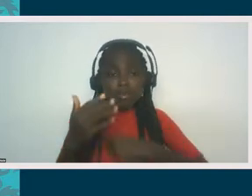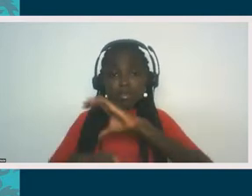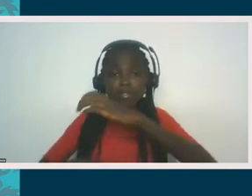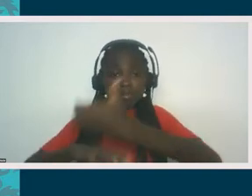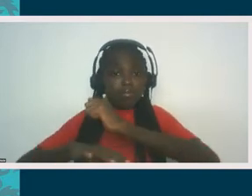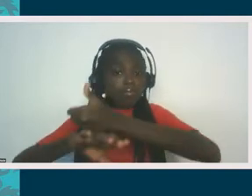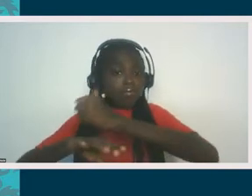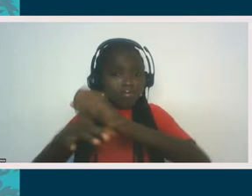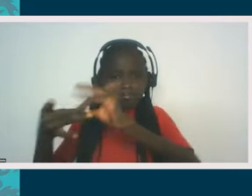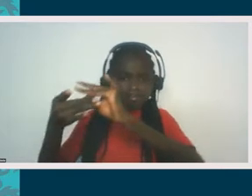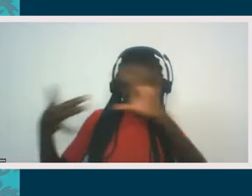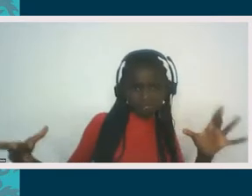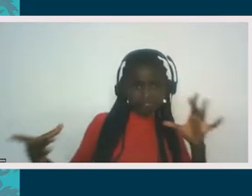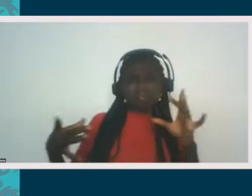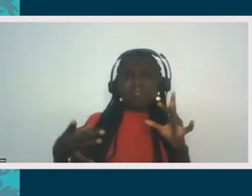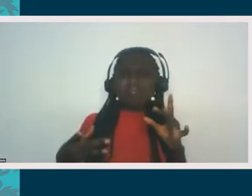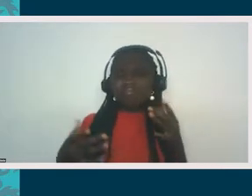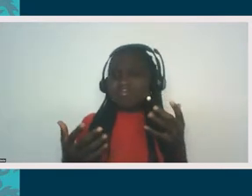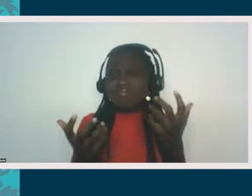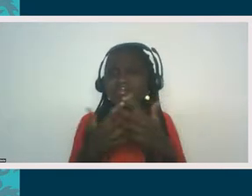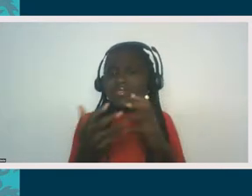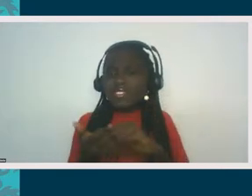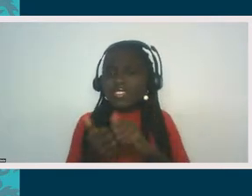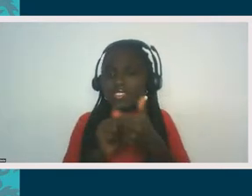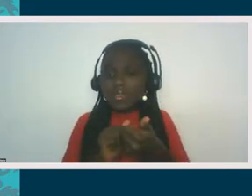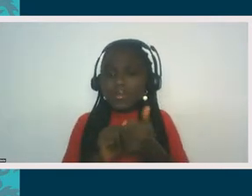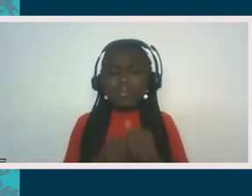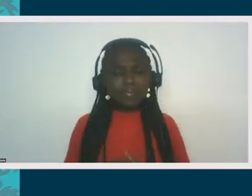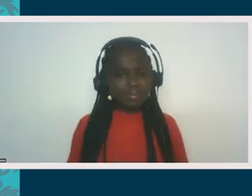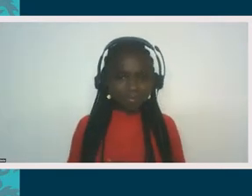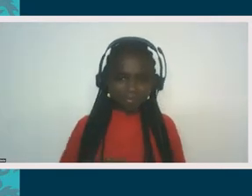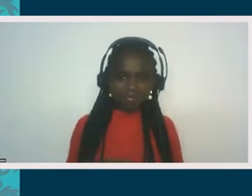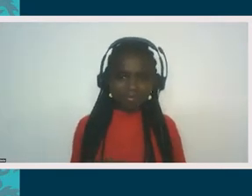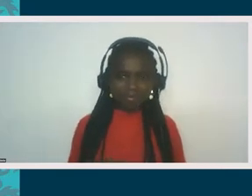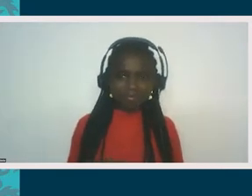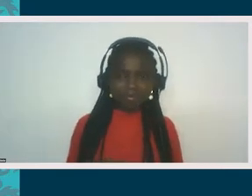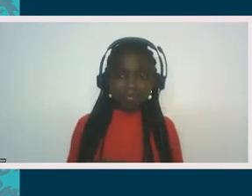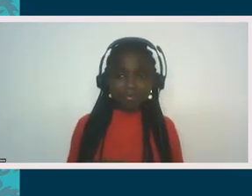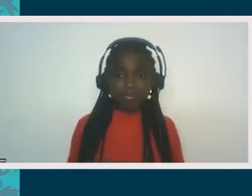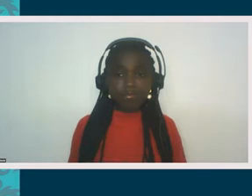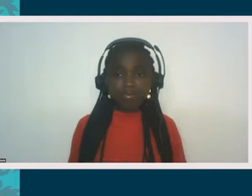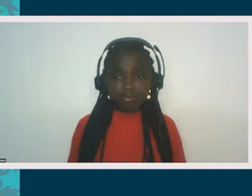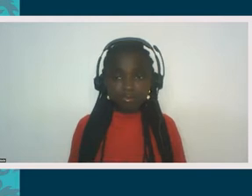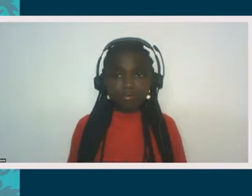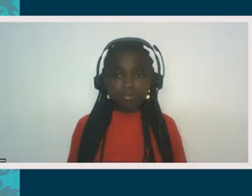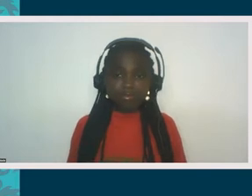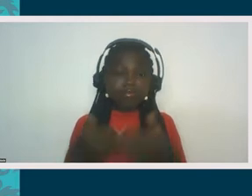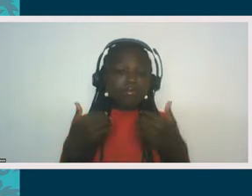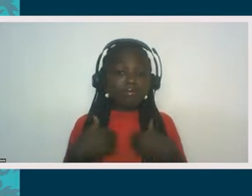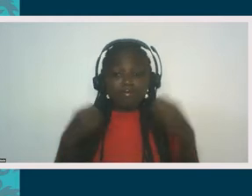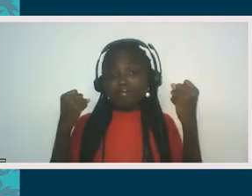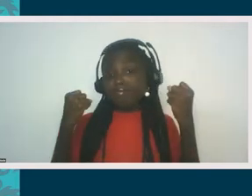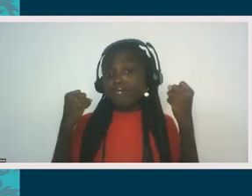colonialism? I'm just leaning in. I'm ready. So there's just a lot. And I